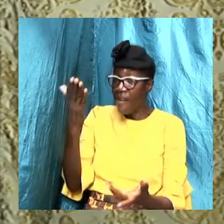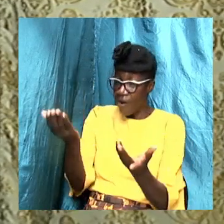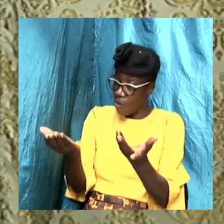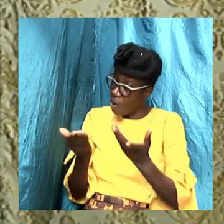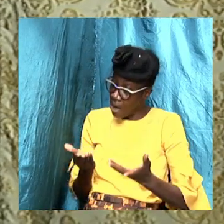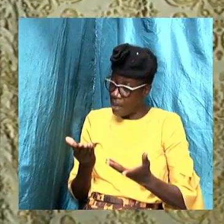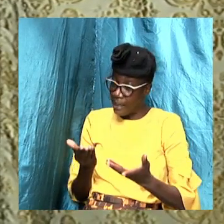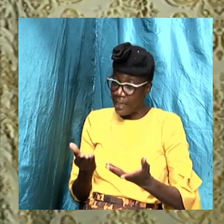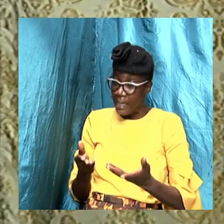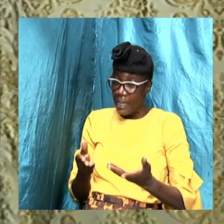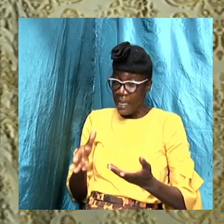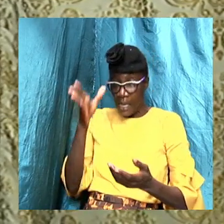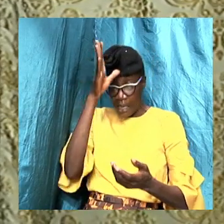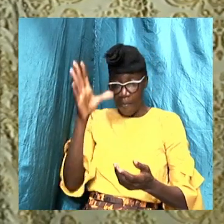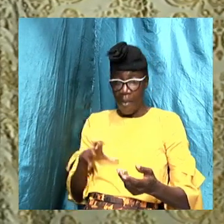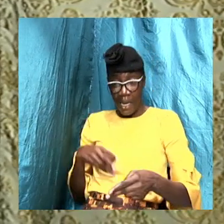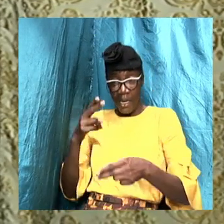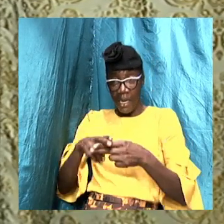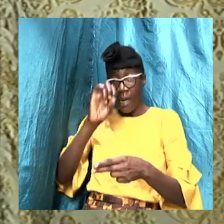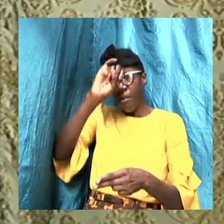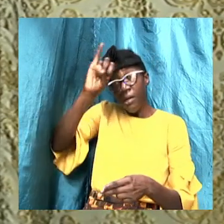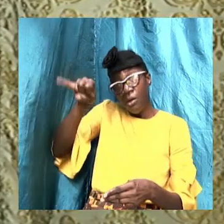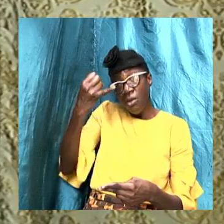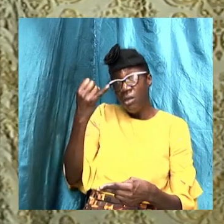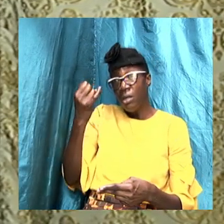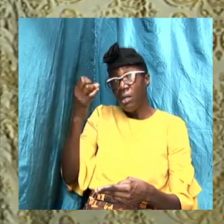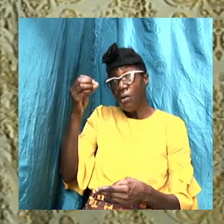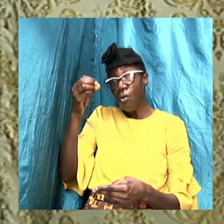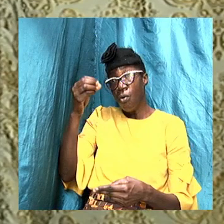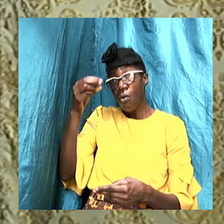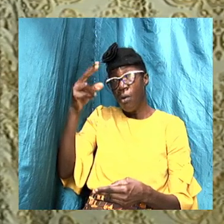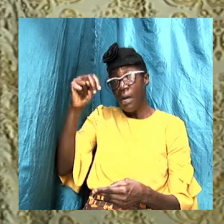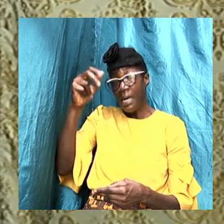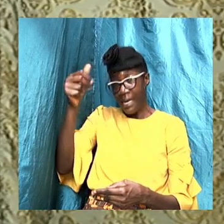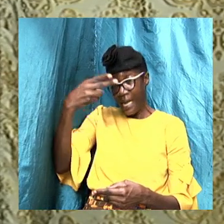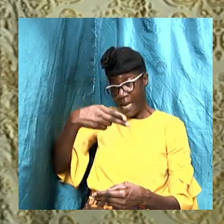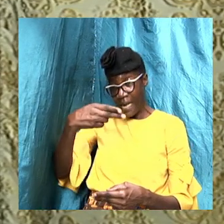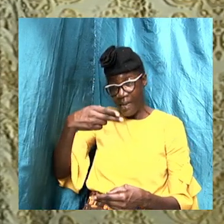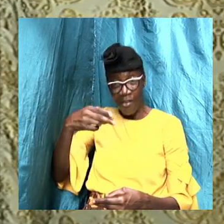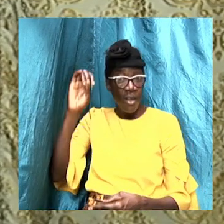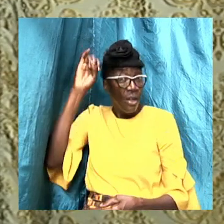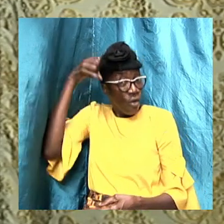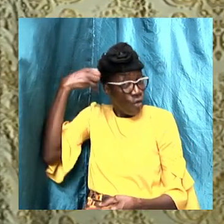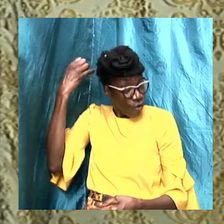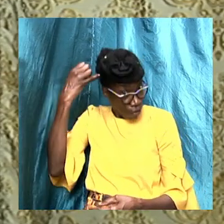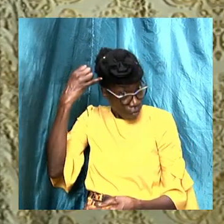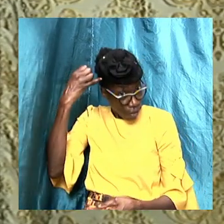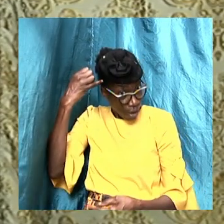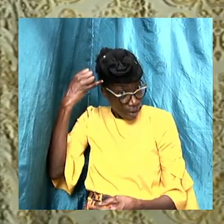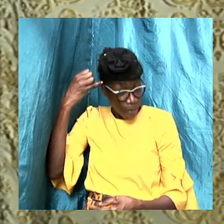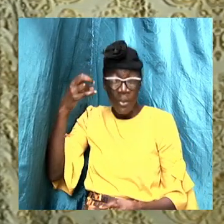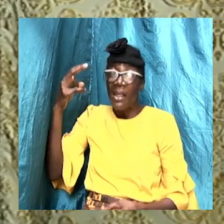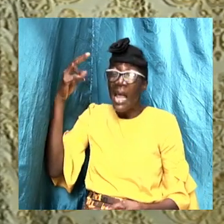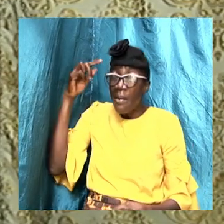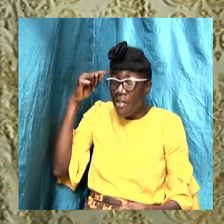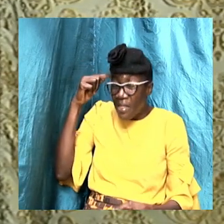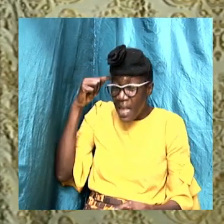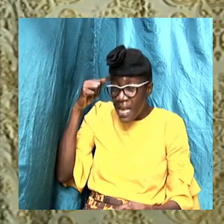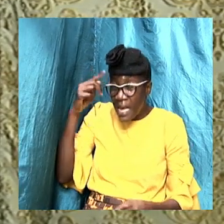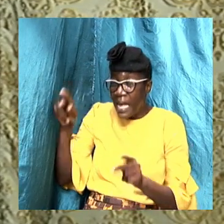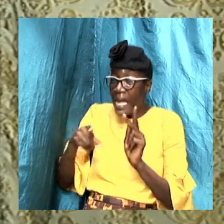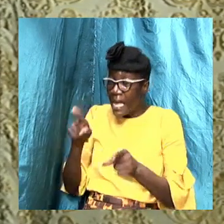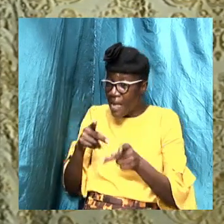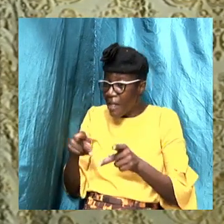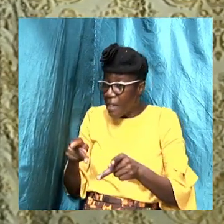he felt that if he preached the word, that the people would repent, and that God would spear them. And while